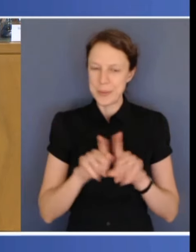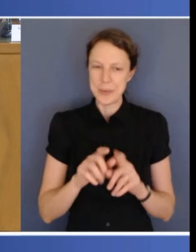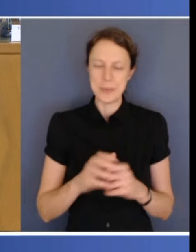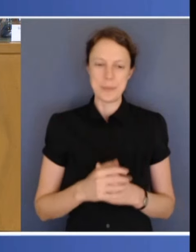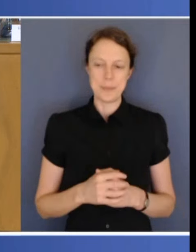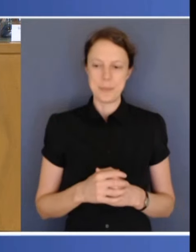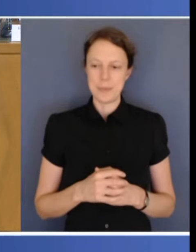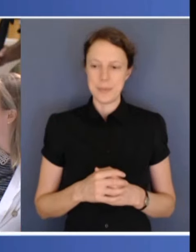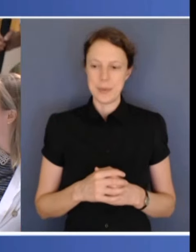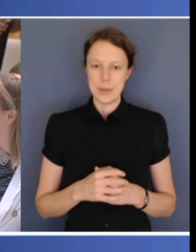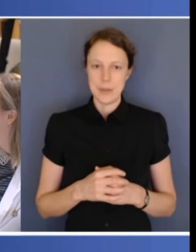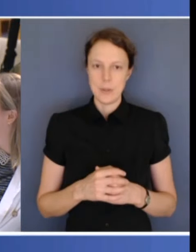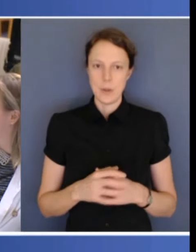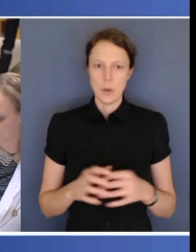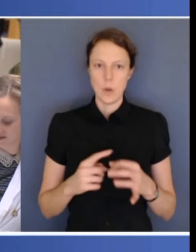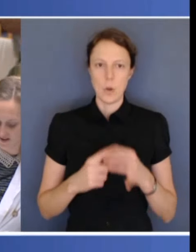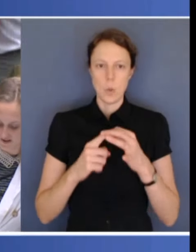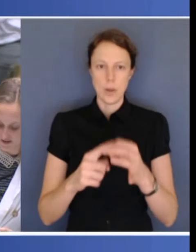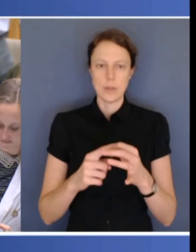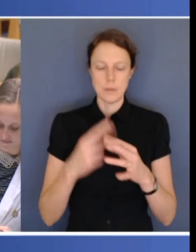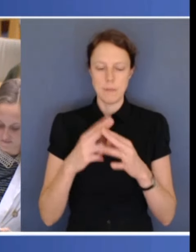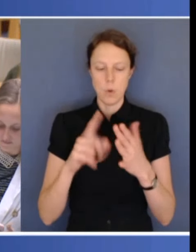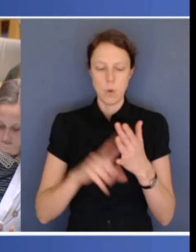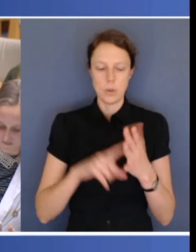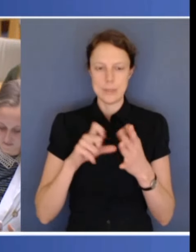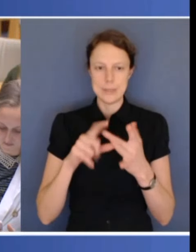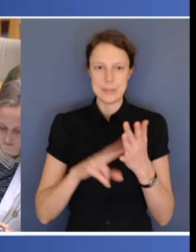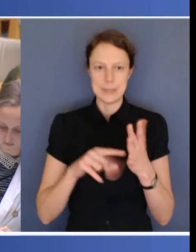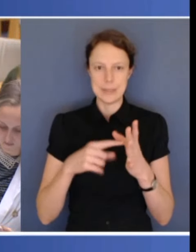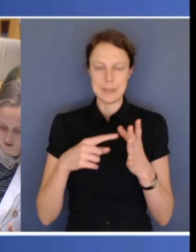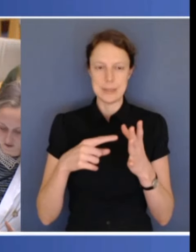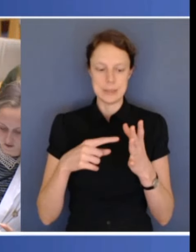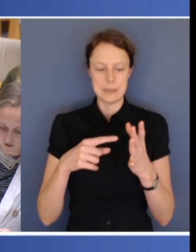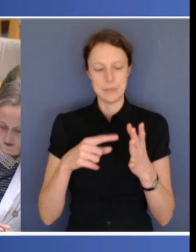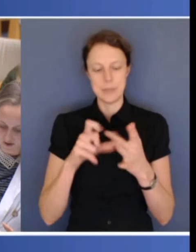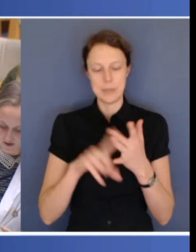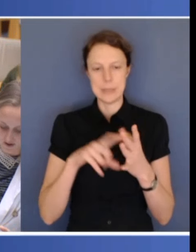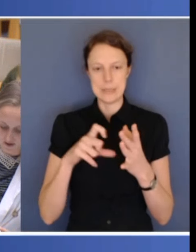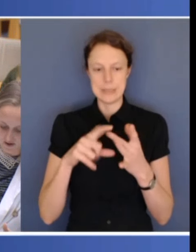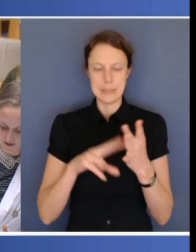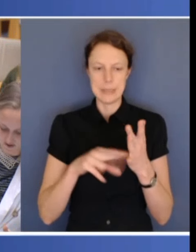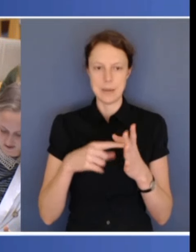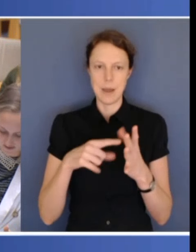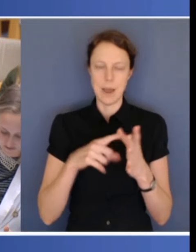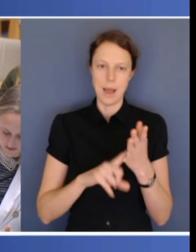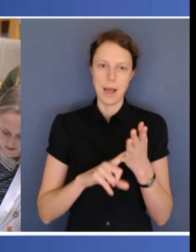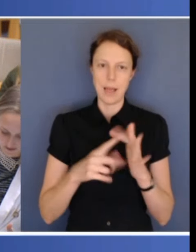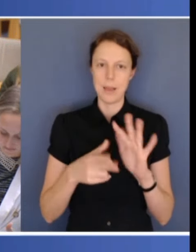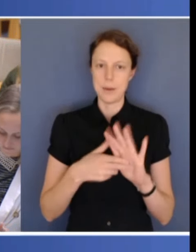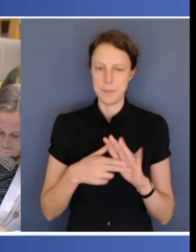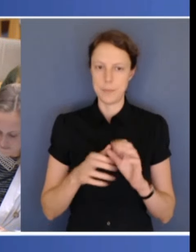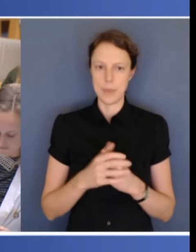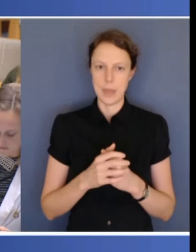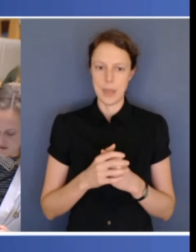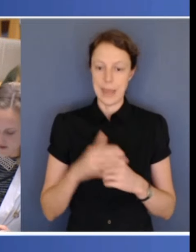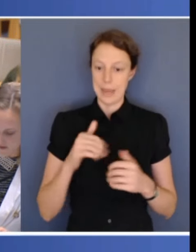for Jacinta Allen and one for yourself. Premier Allen, the Ombudsman has described in Victoria a culture of fear in